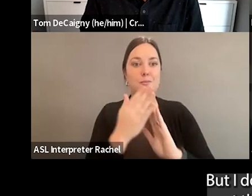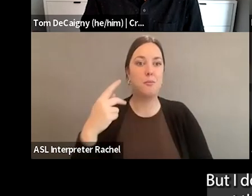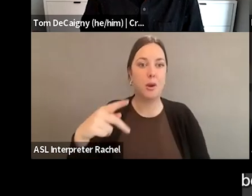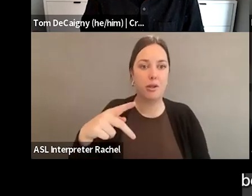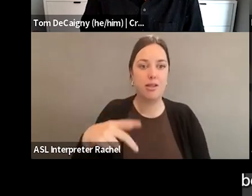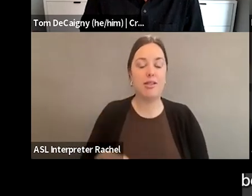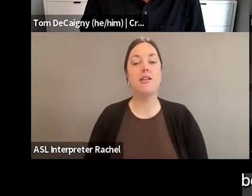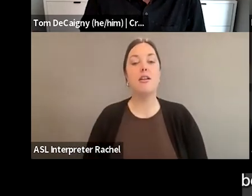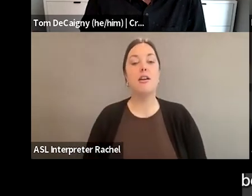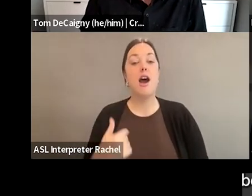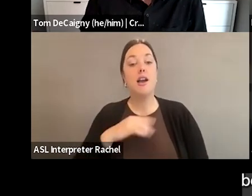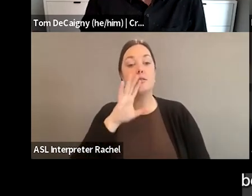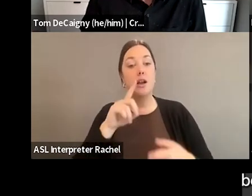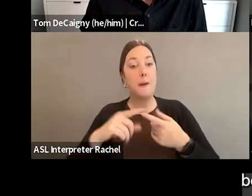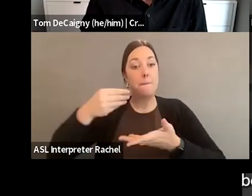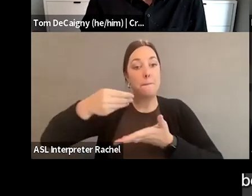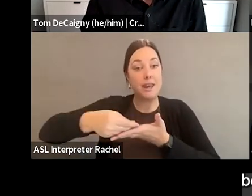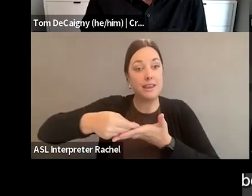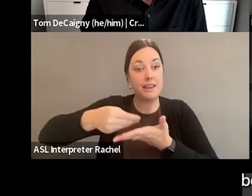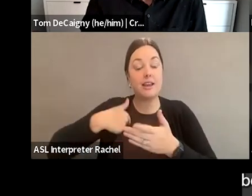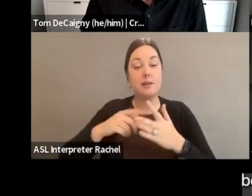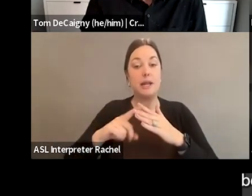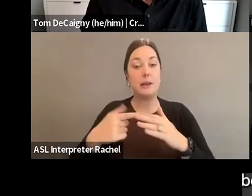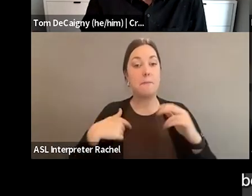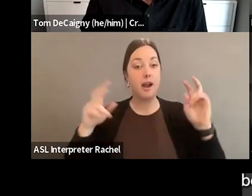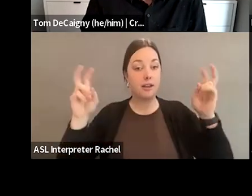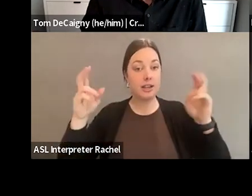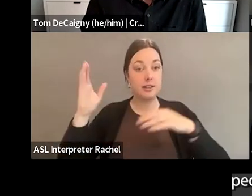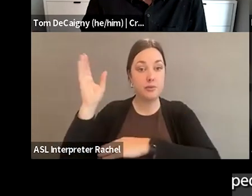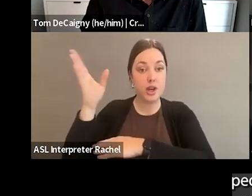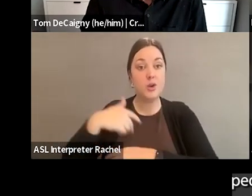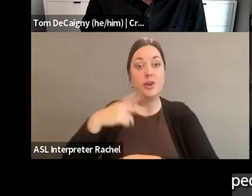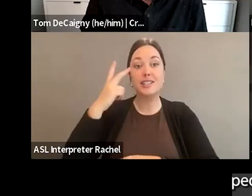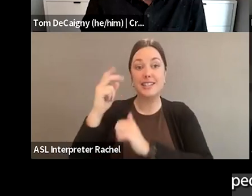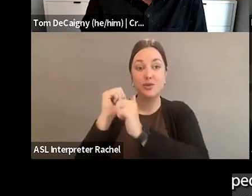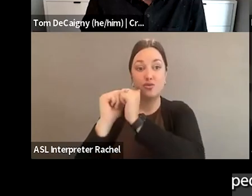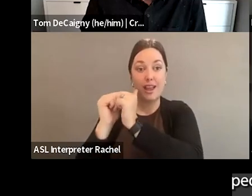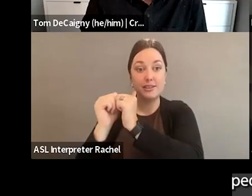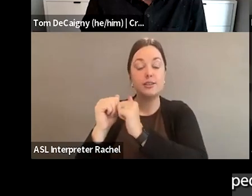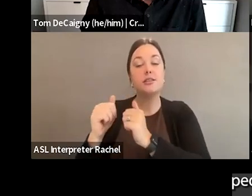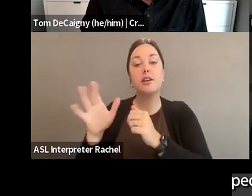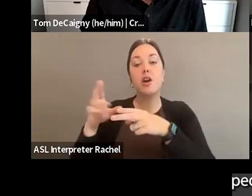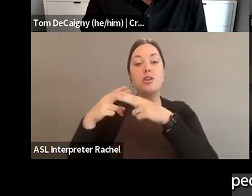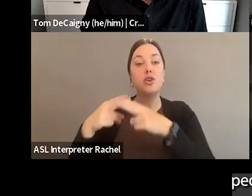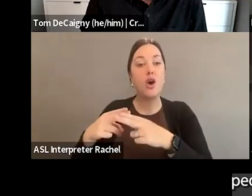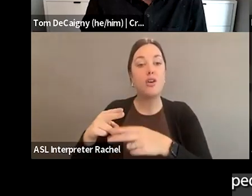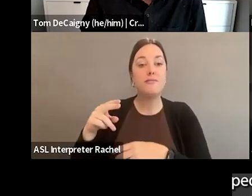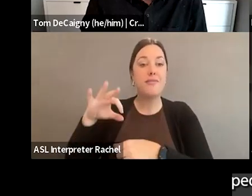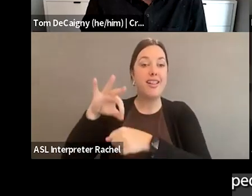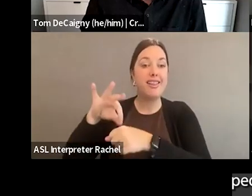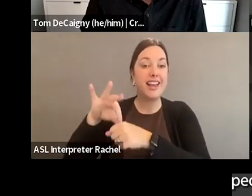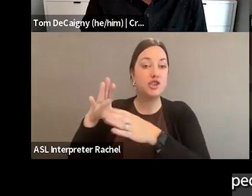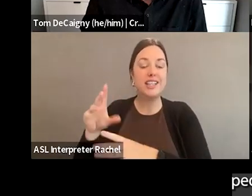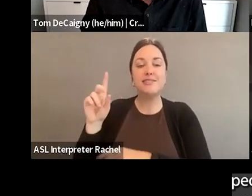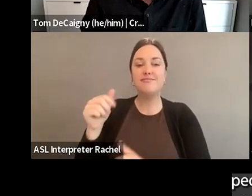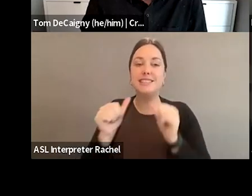presentation because if you look at the races where there were people known as election deniers, where there